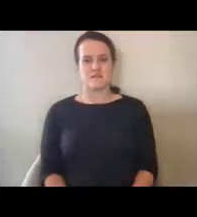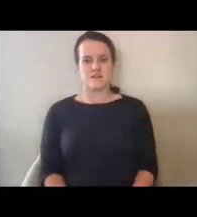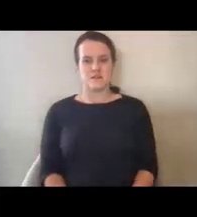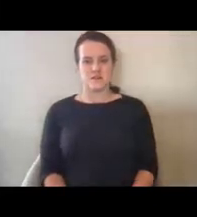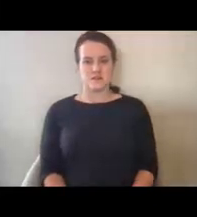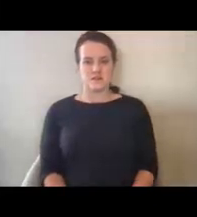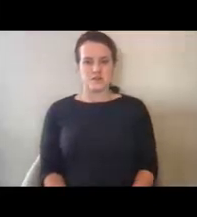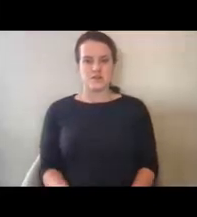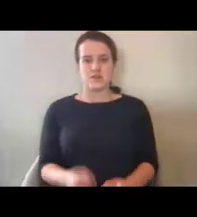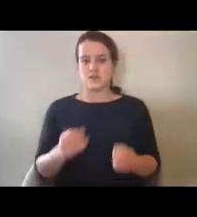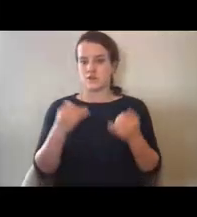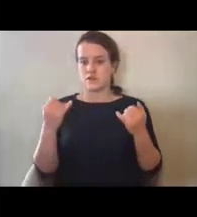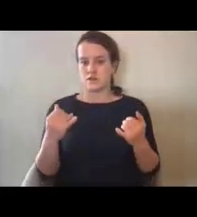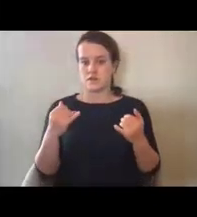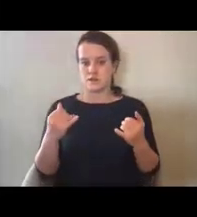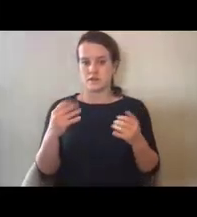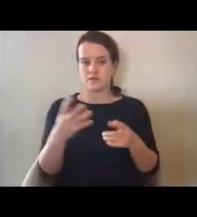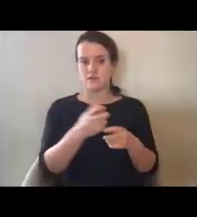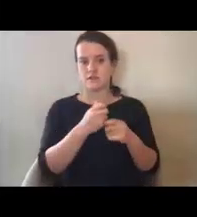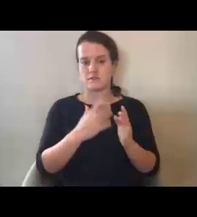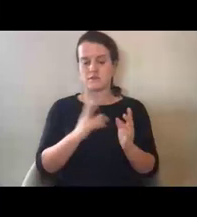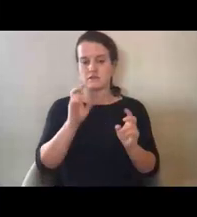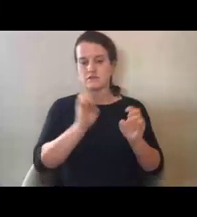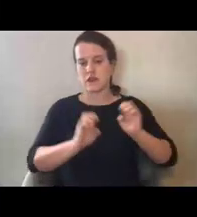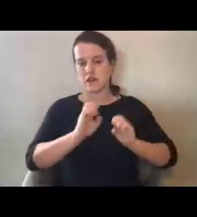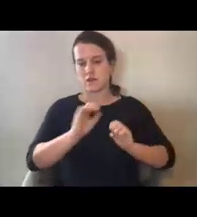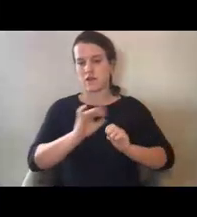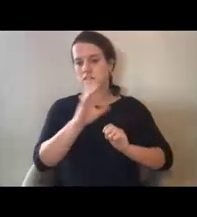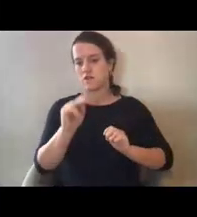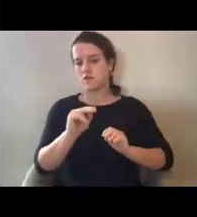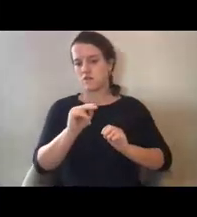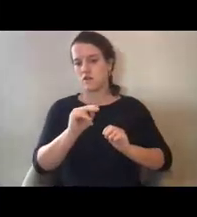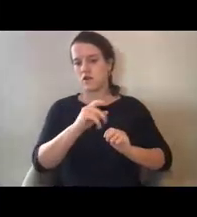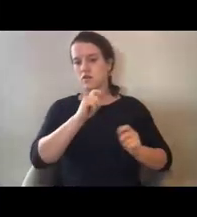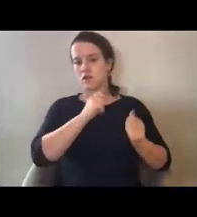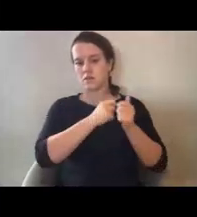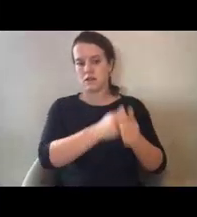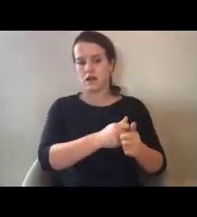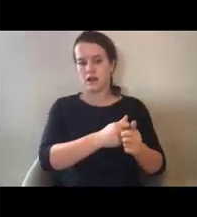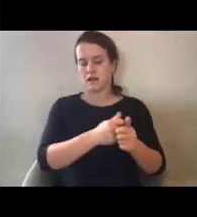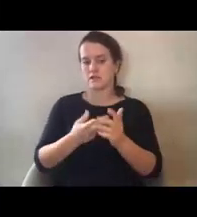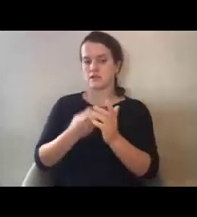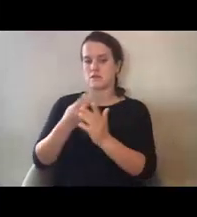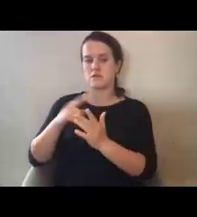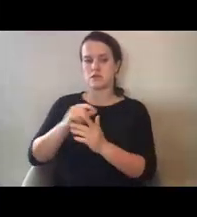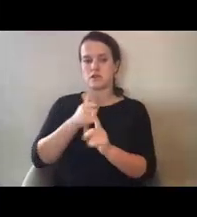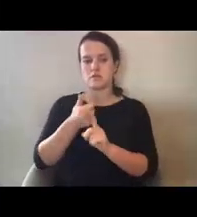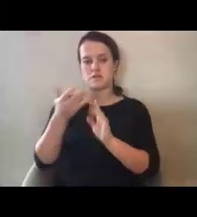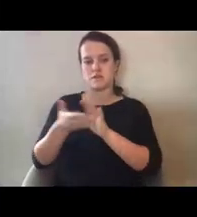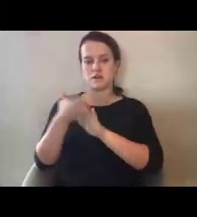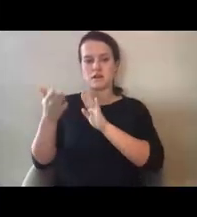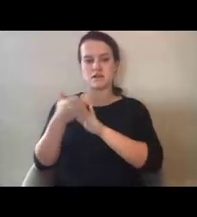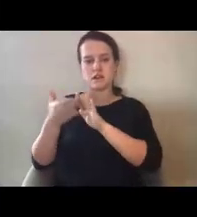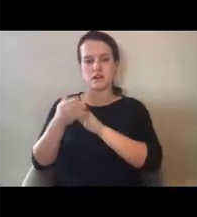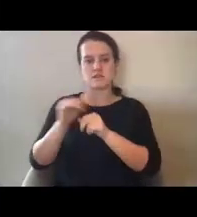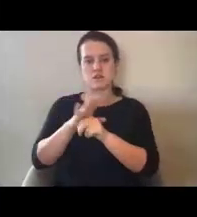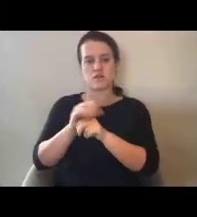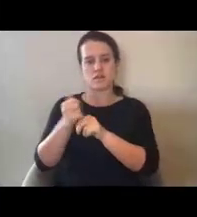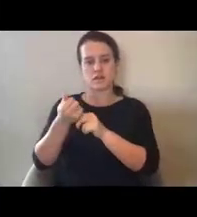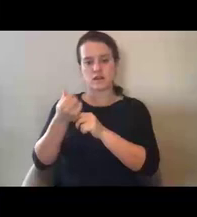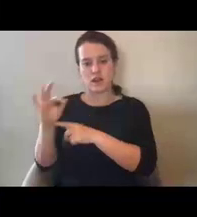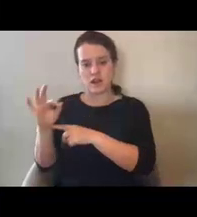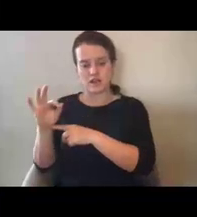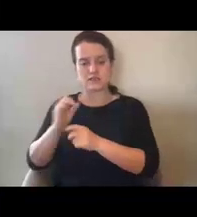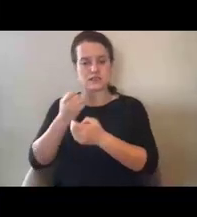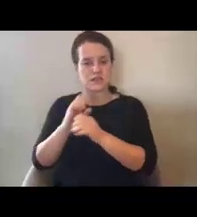So, to assist recipients evaluate their own compliance and to ensure they're conducting COVID-19 response and recovery efforts